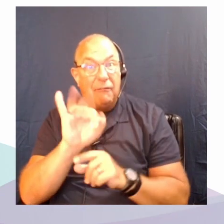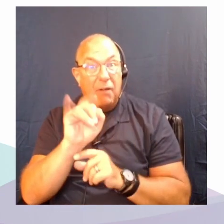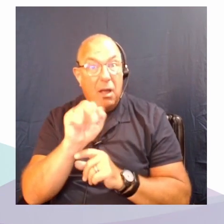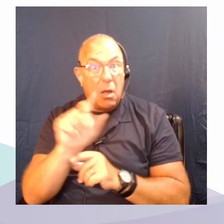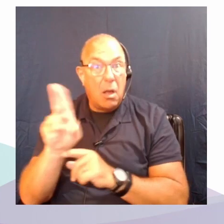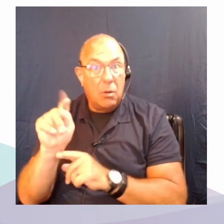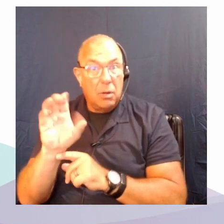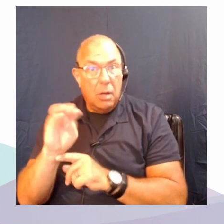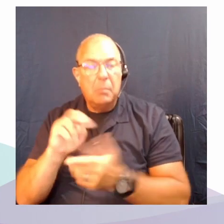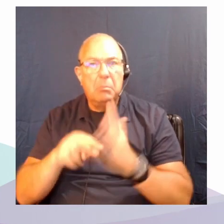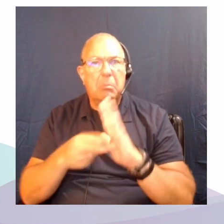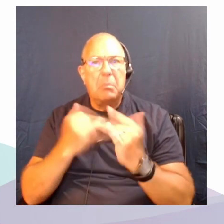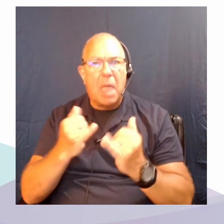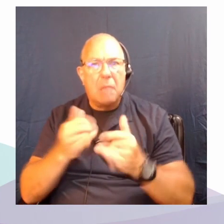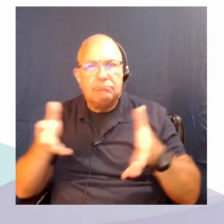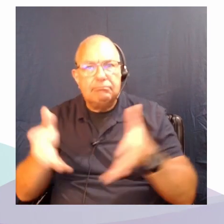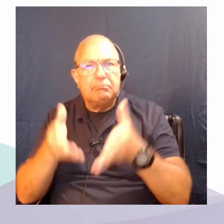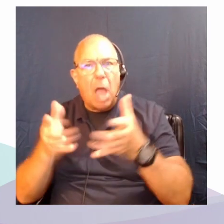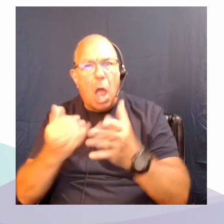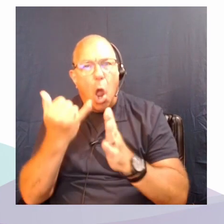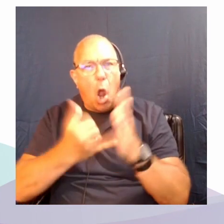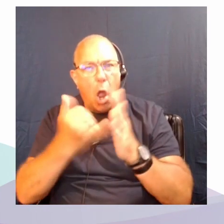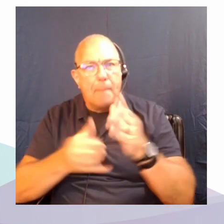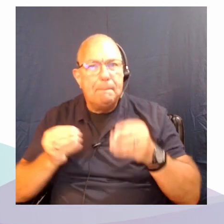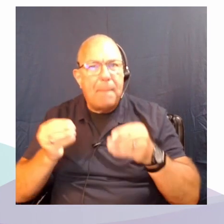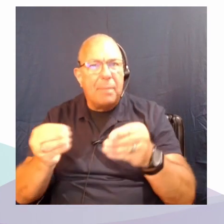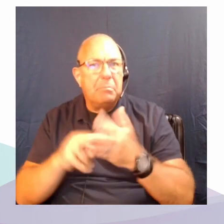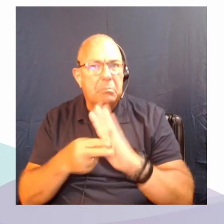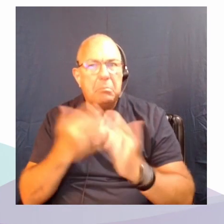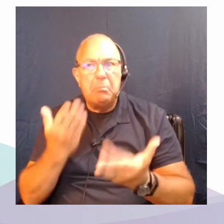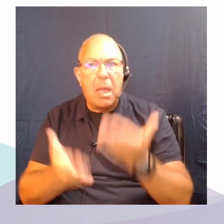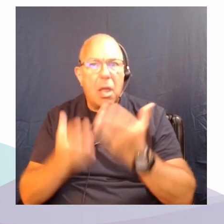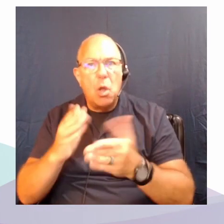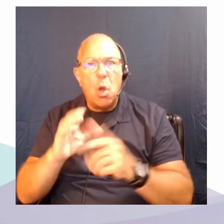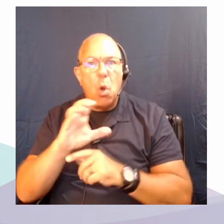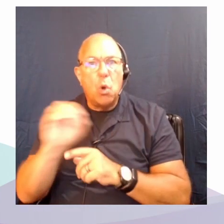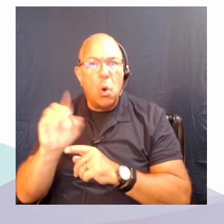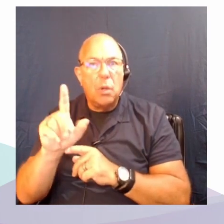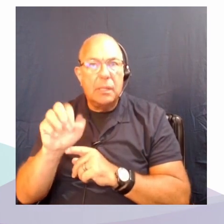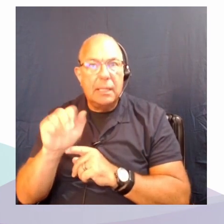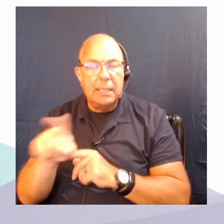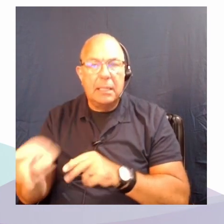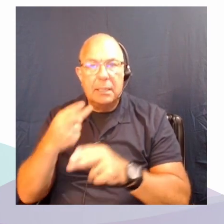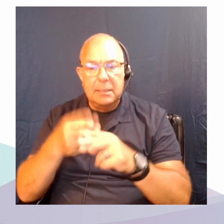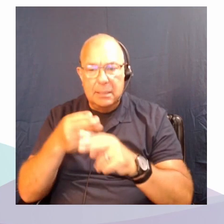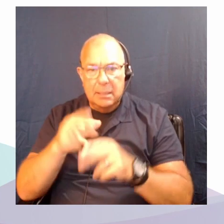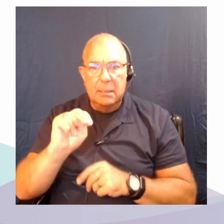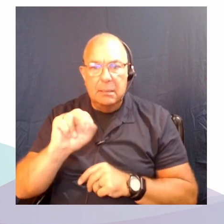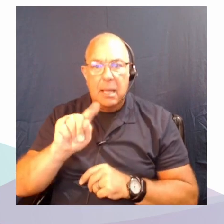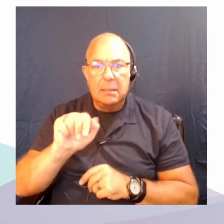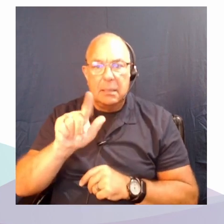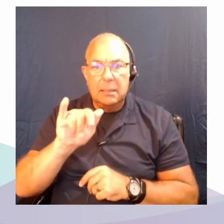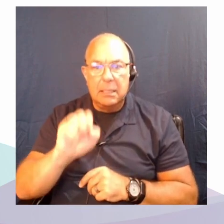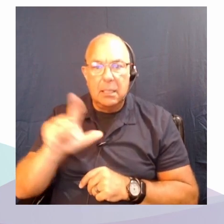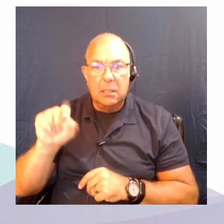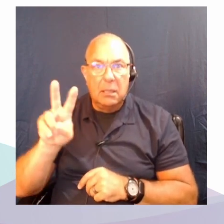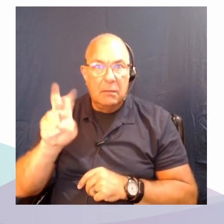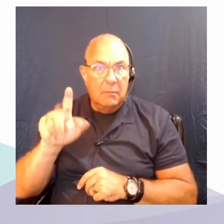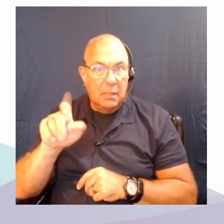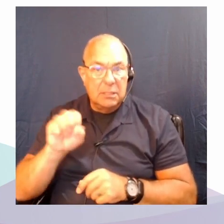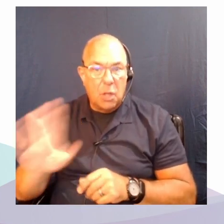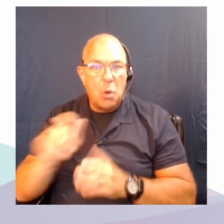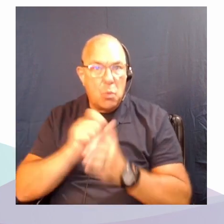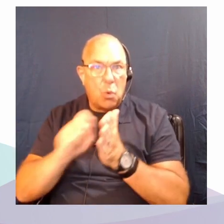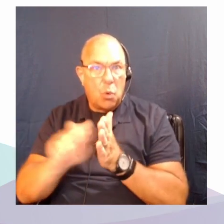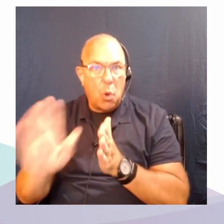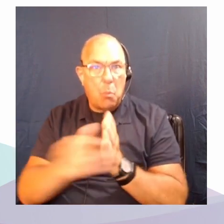methods. What my co-lead on that, Natalie Loveless, talks about as research creation in her recent book. I think we've always been really committed